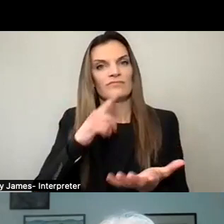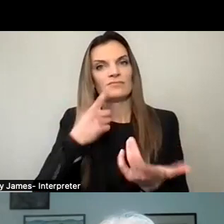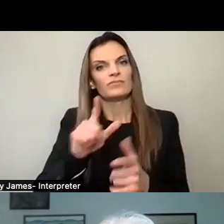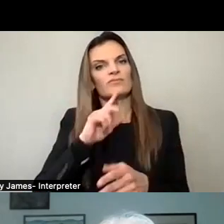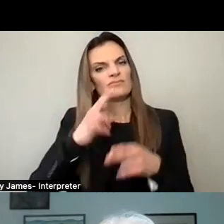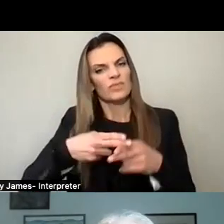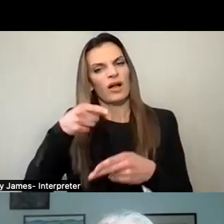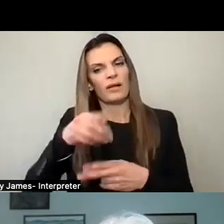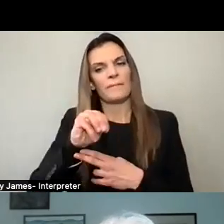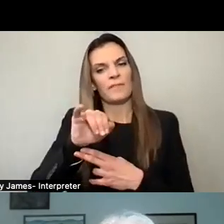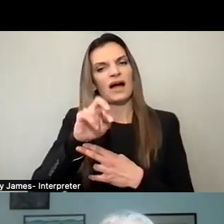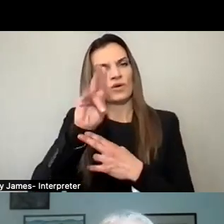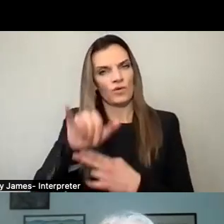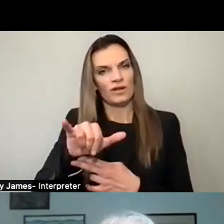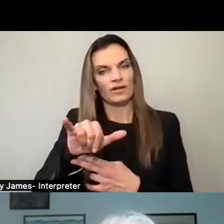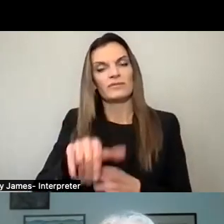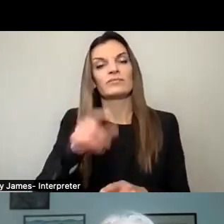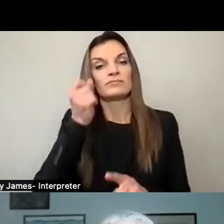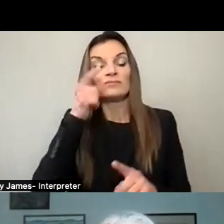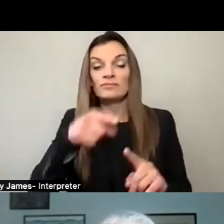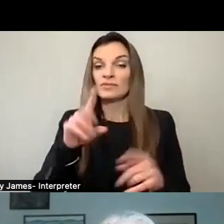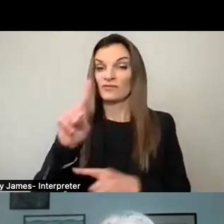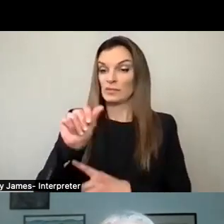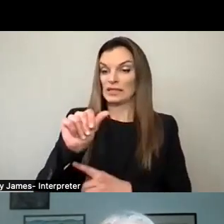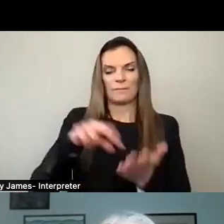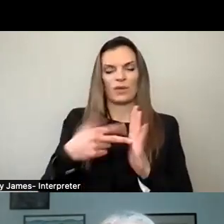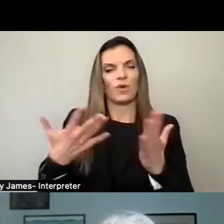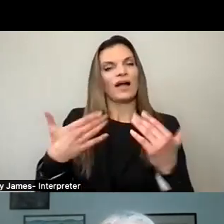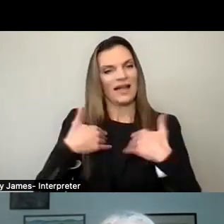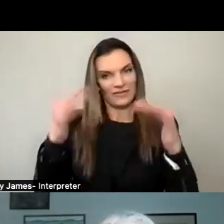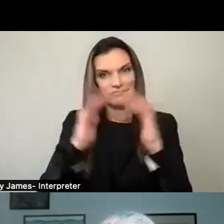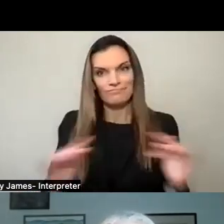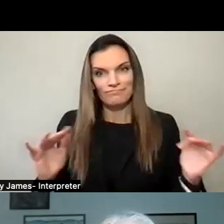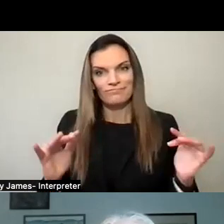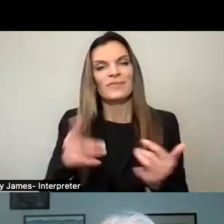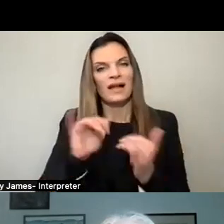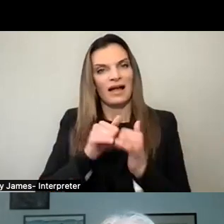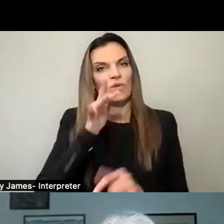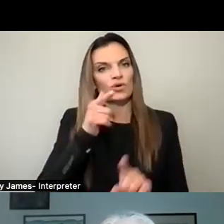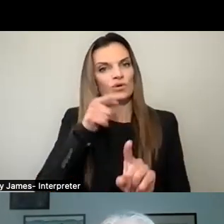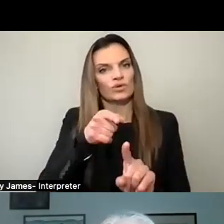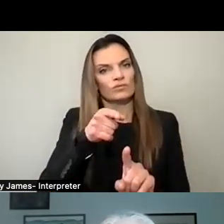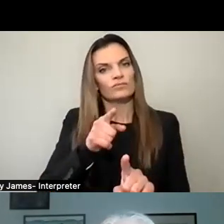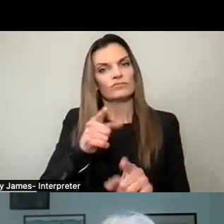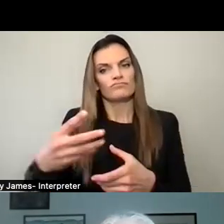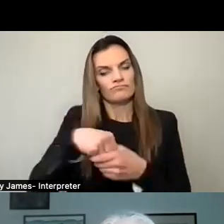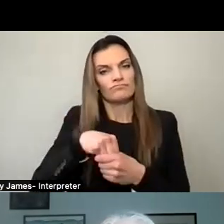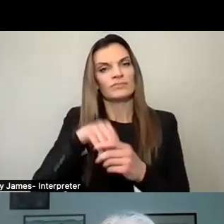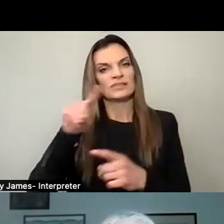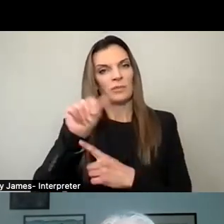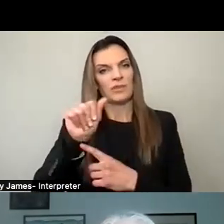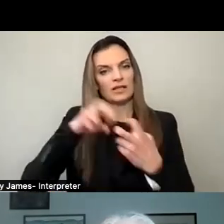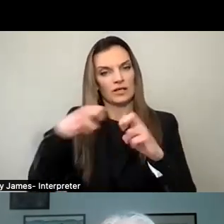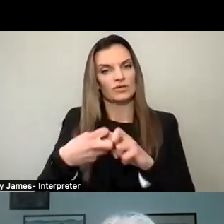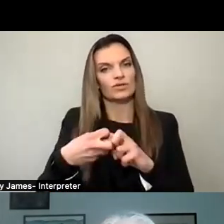of diversity and spans the economic spectrum. What do you want to do to incorporate disability issues into your work